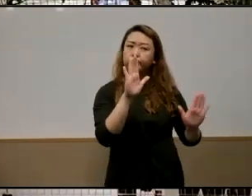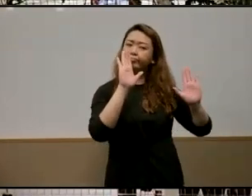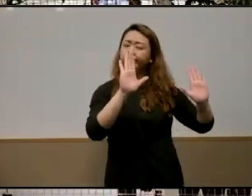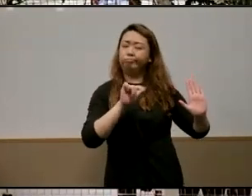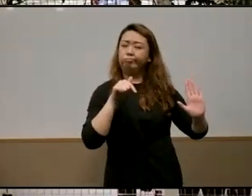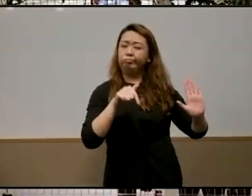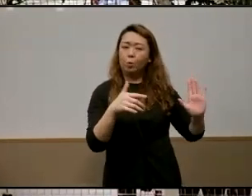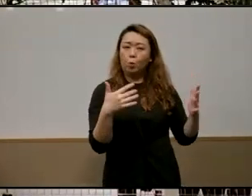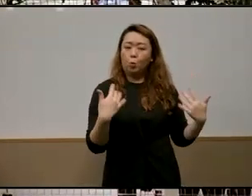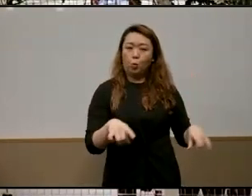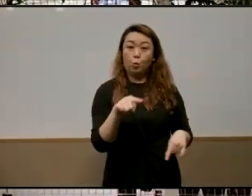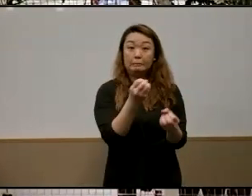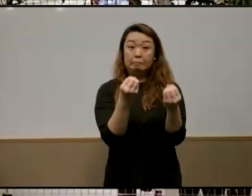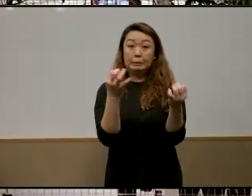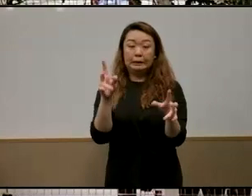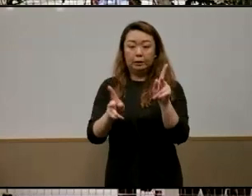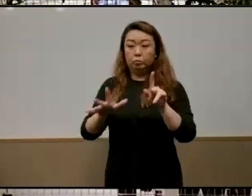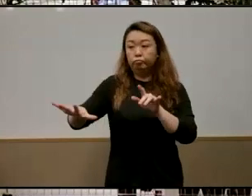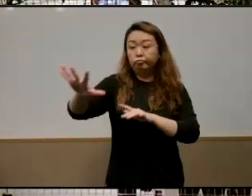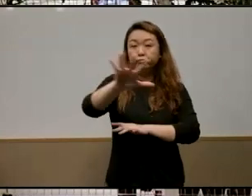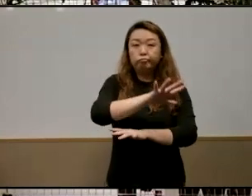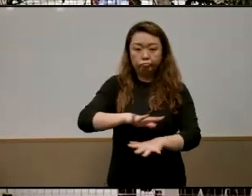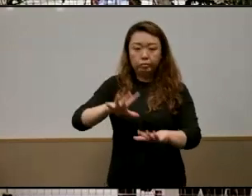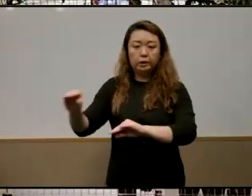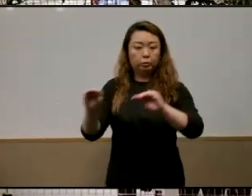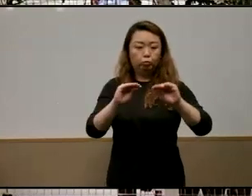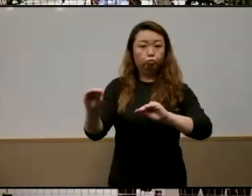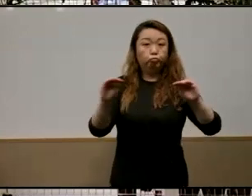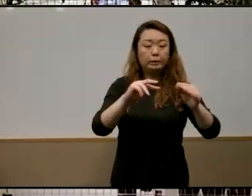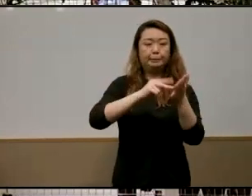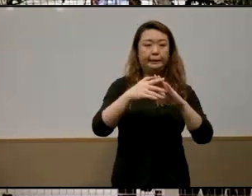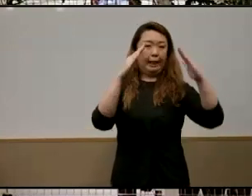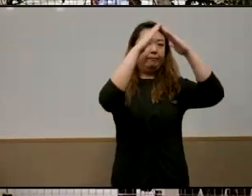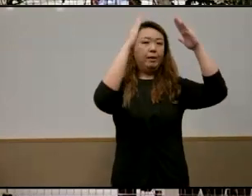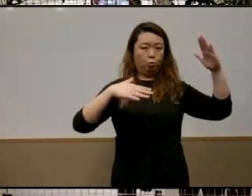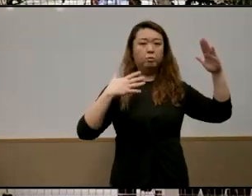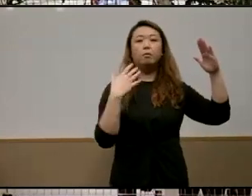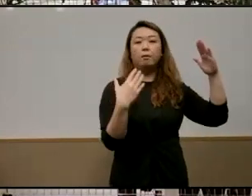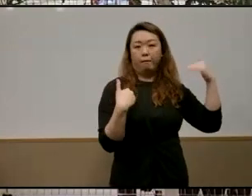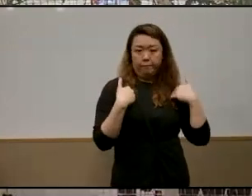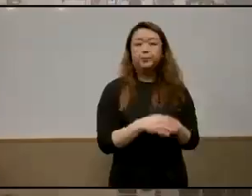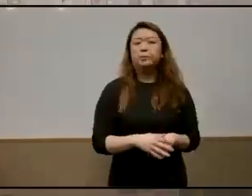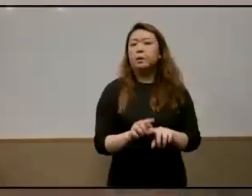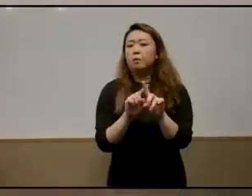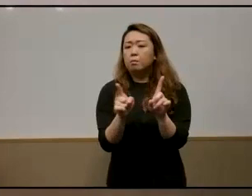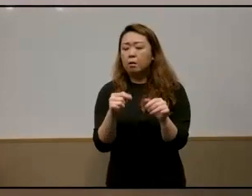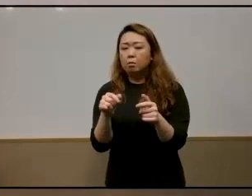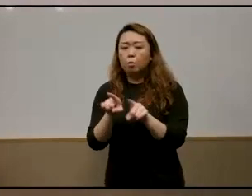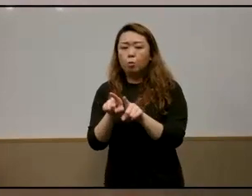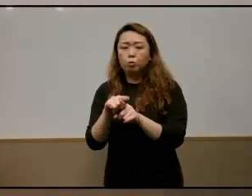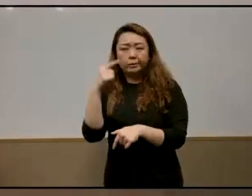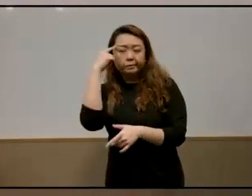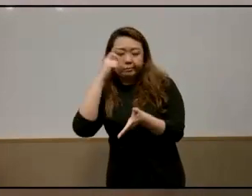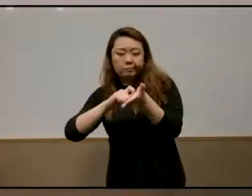that such a large proportion of the population has a roof overhead but sociologists have also written about how this